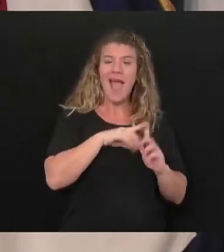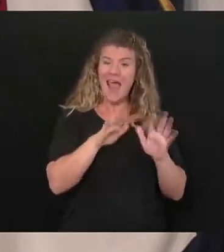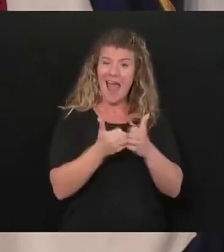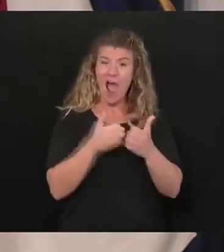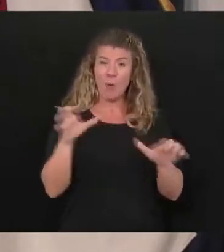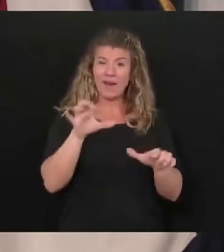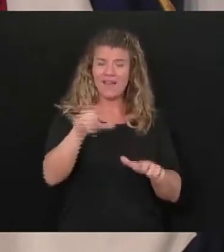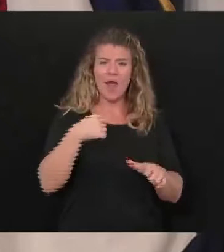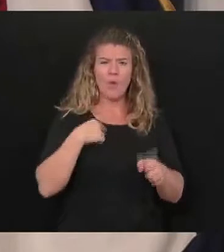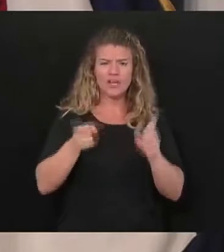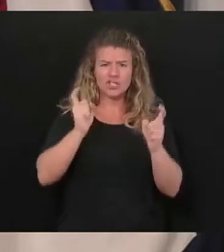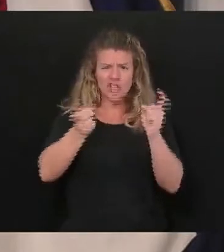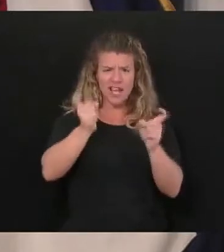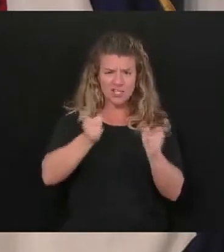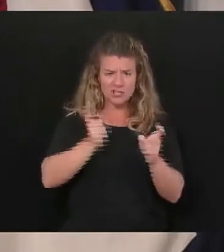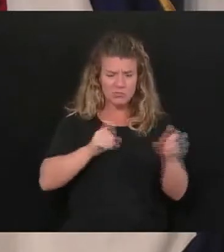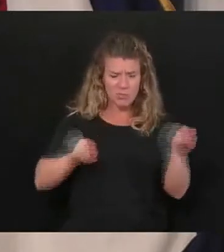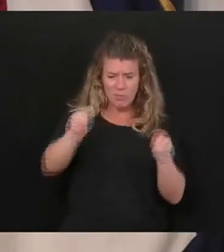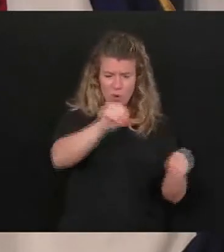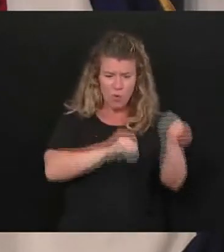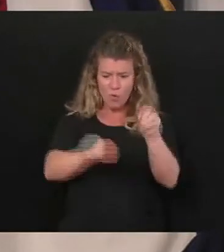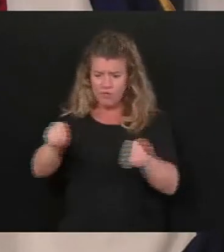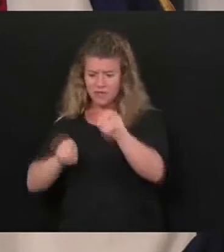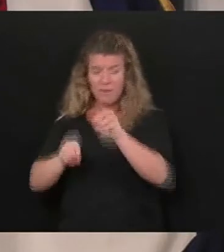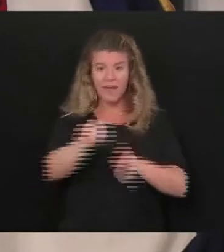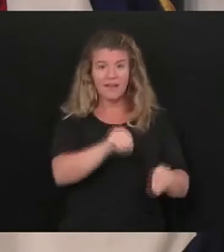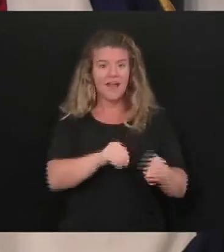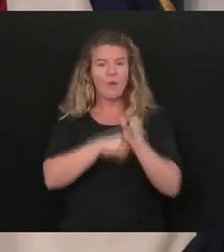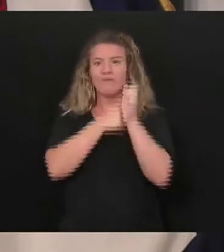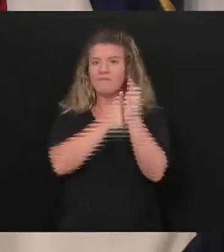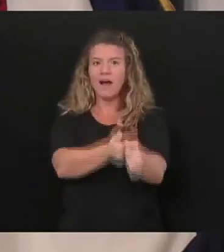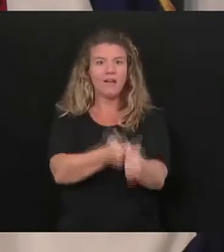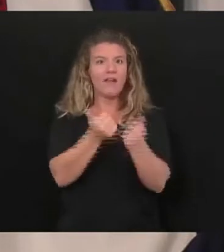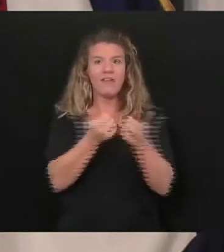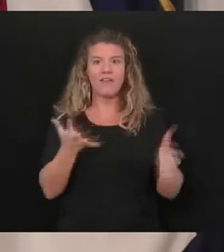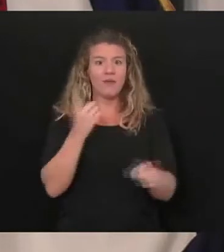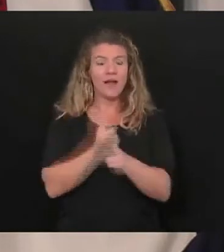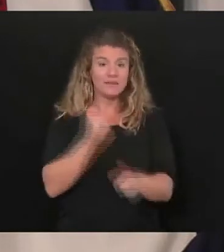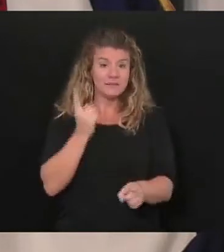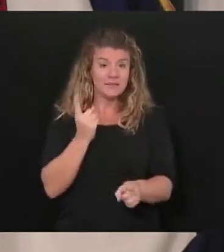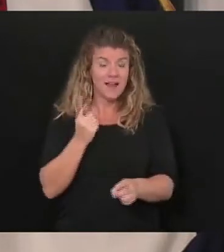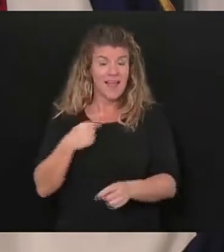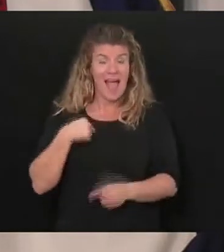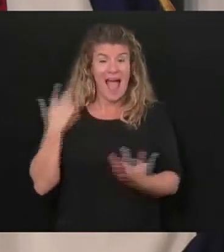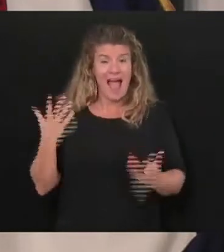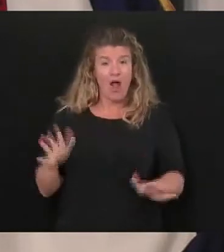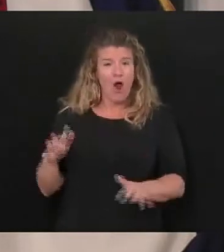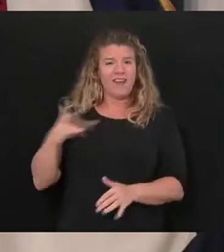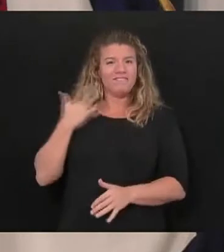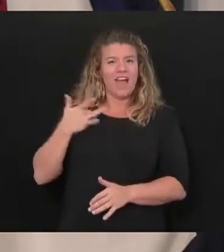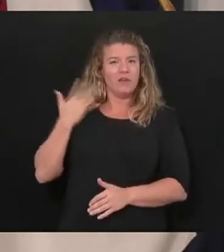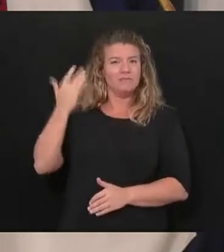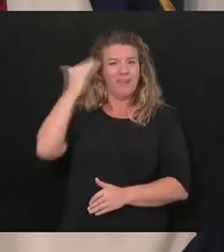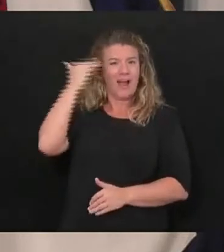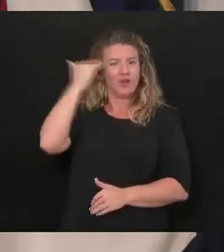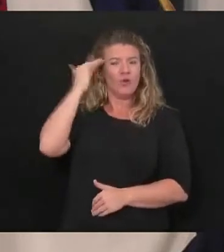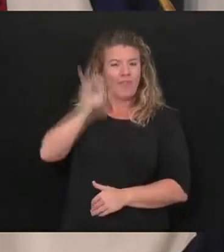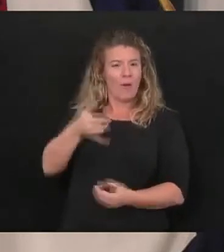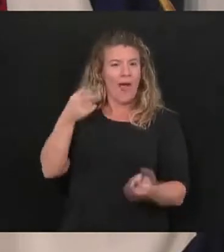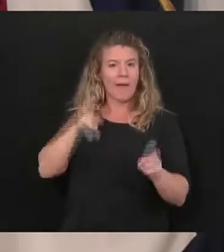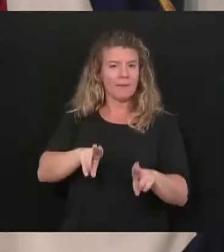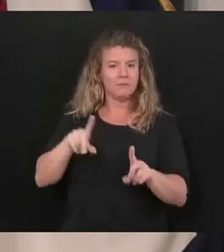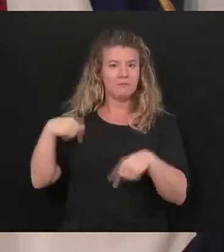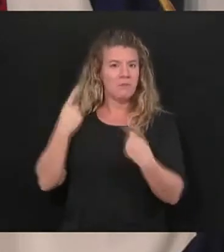around and we've done exactly what we should have done. I knew it. I knew it all along and